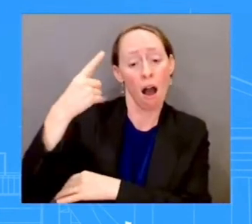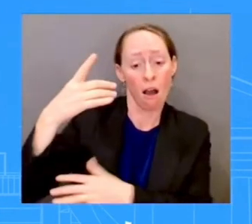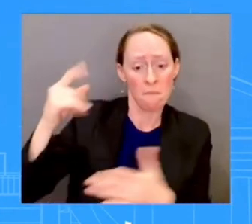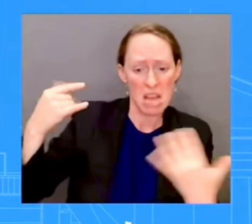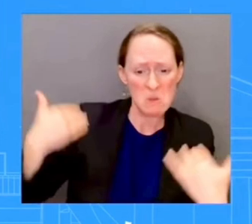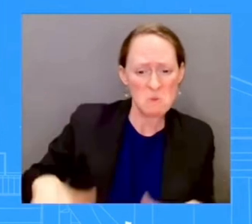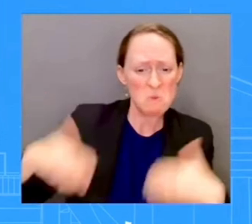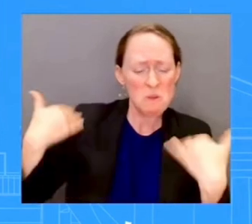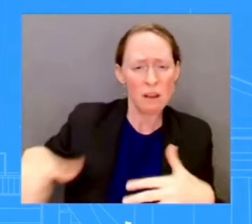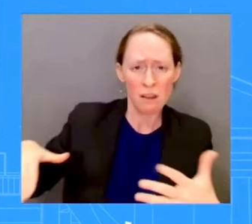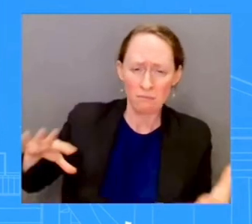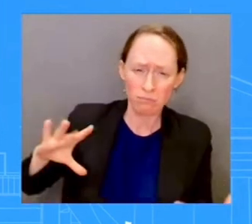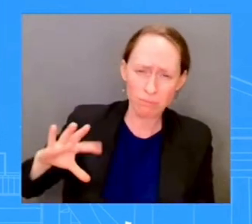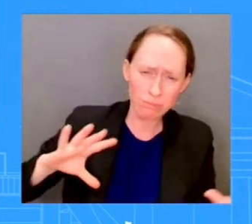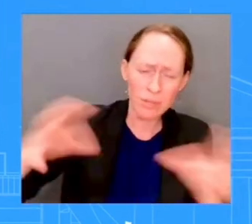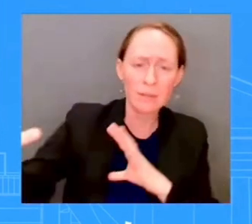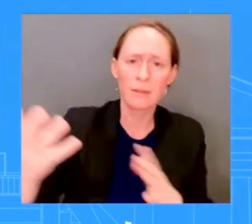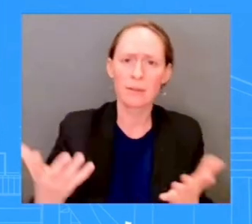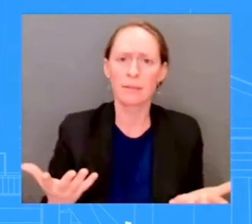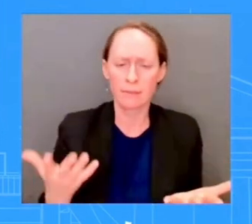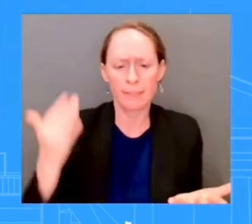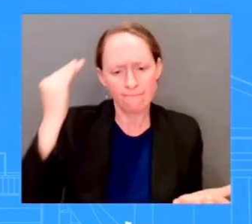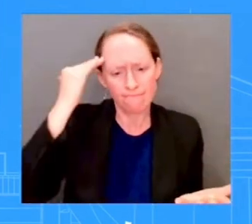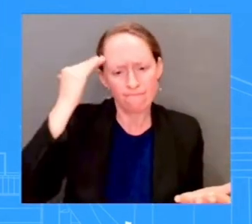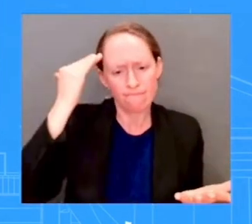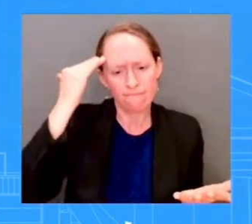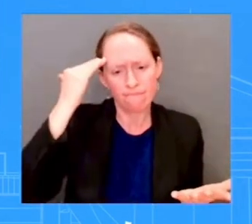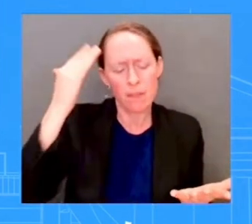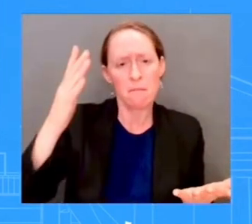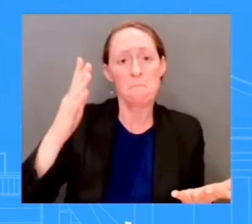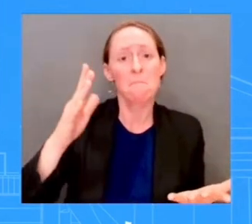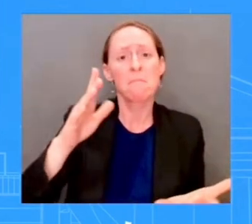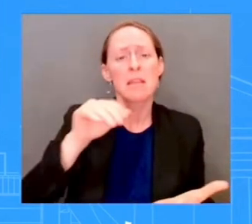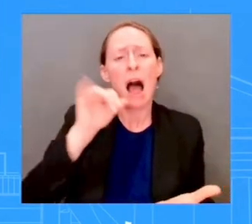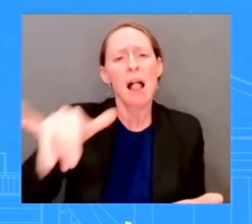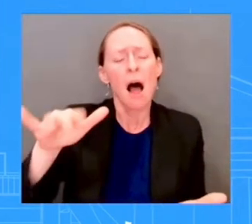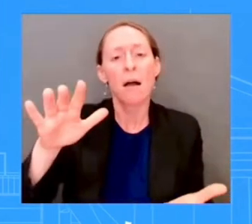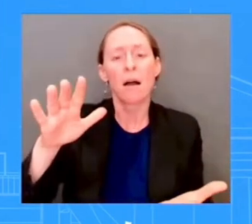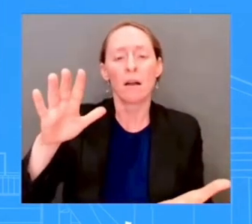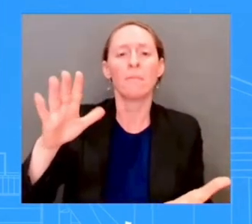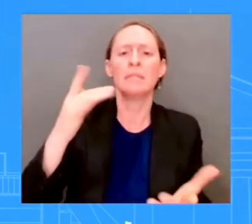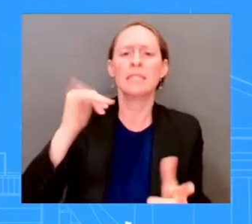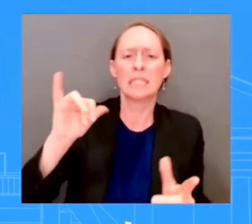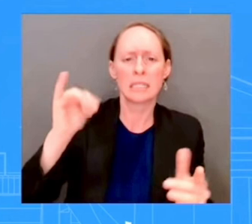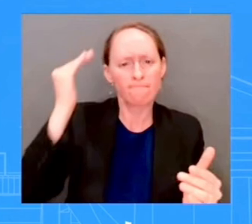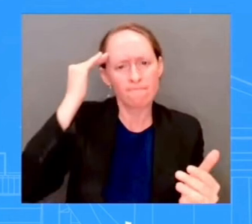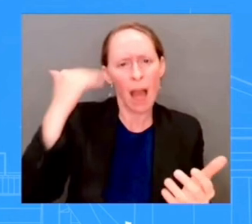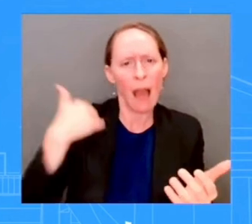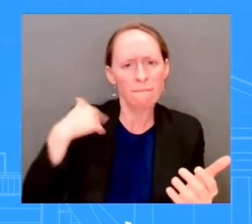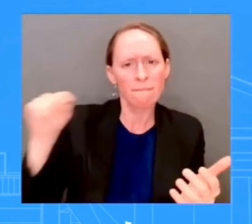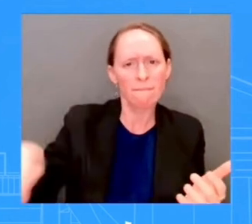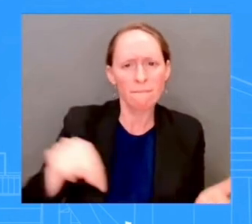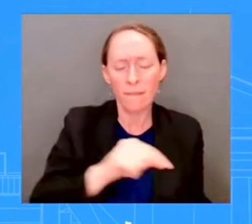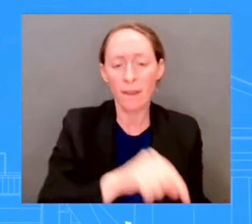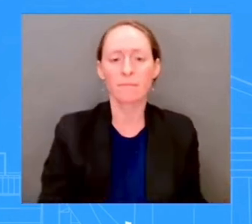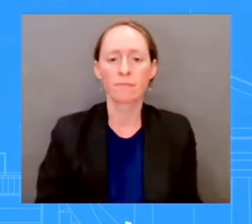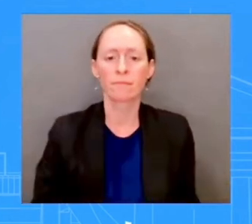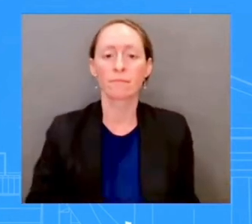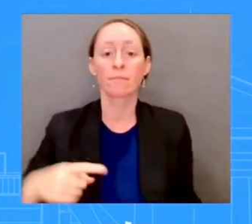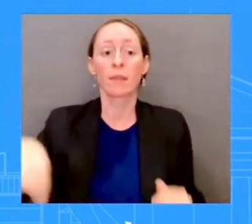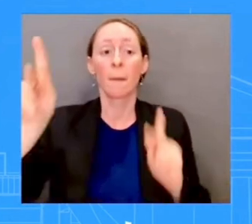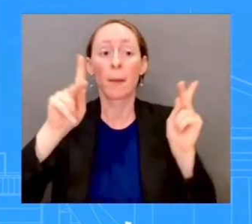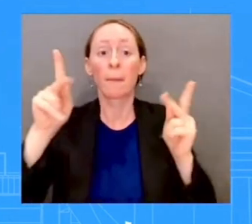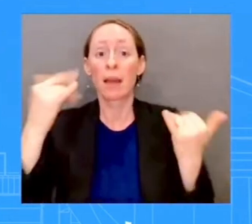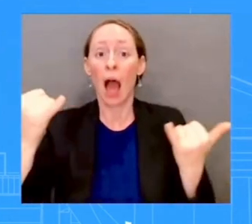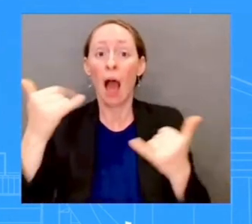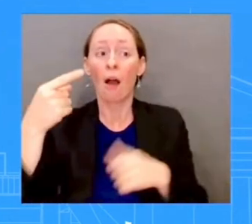recovery and rebuilding efforts on Maui and asked them to report to him on their progress that is essential